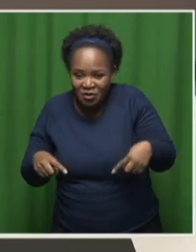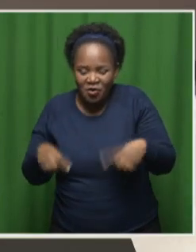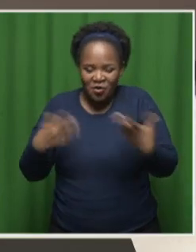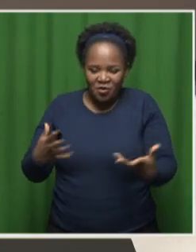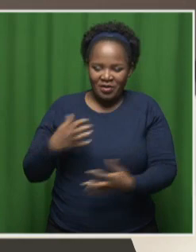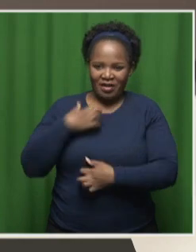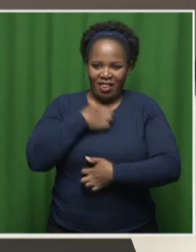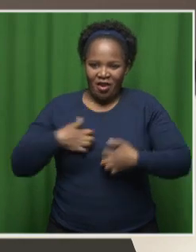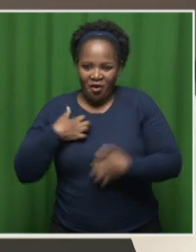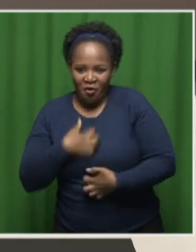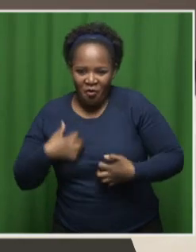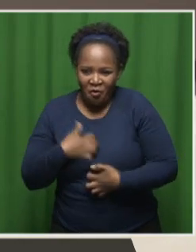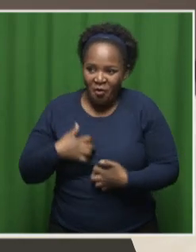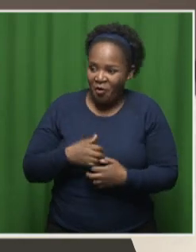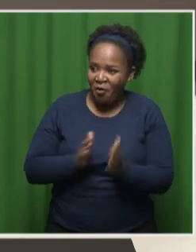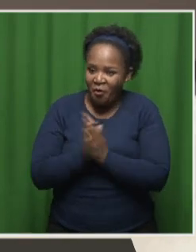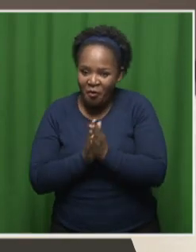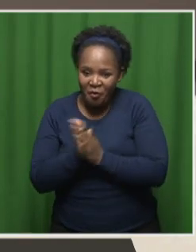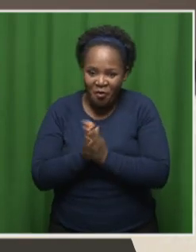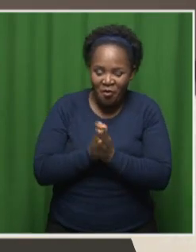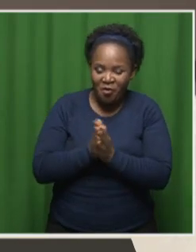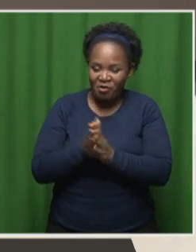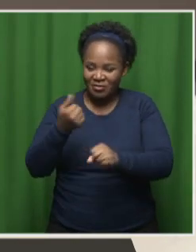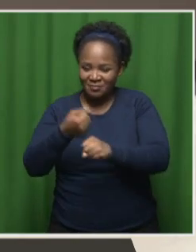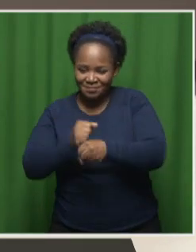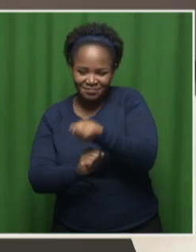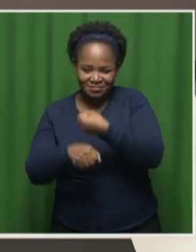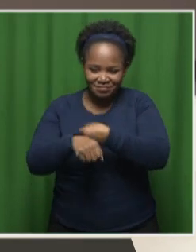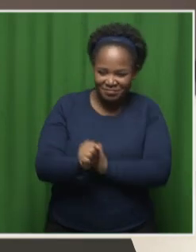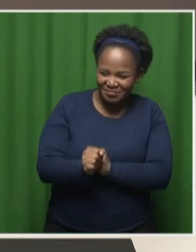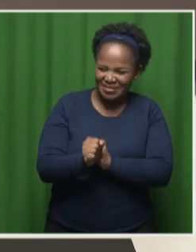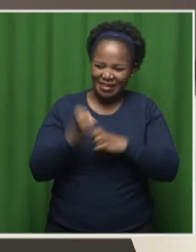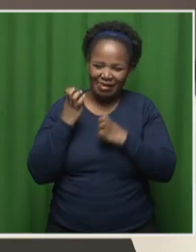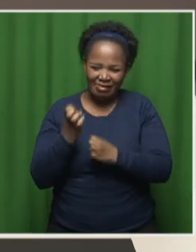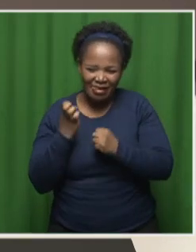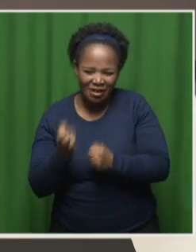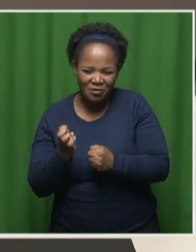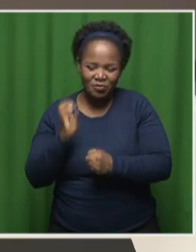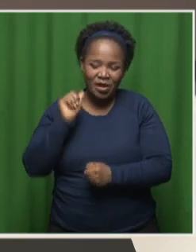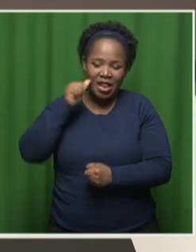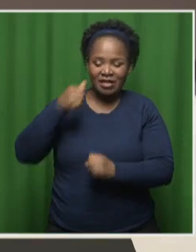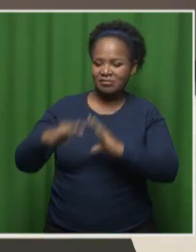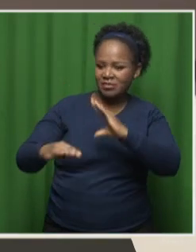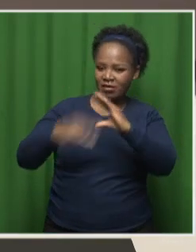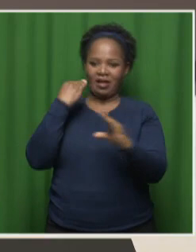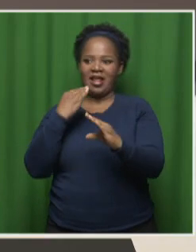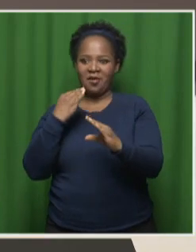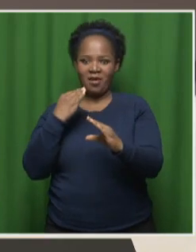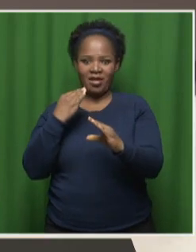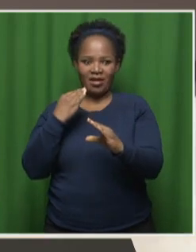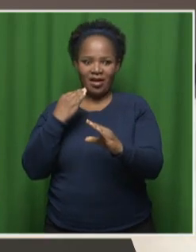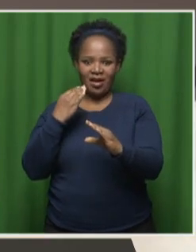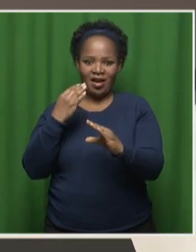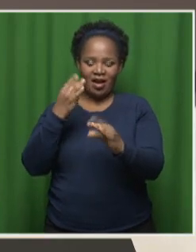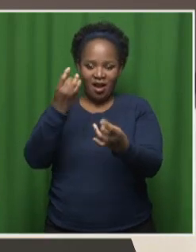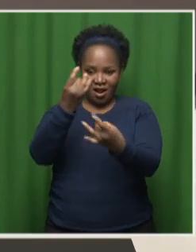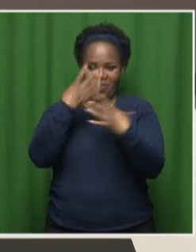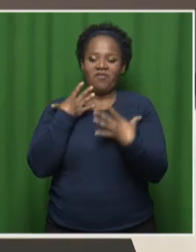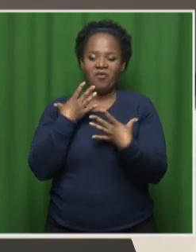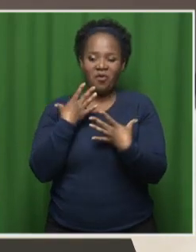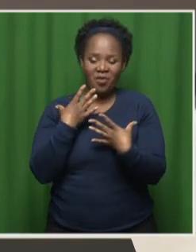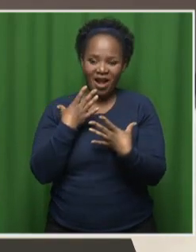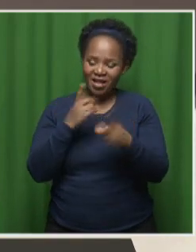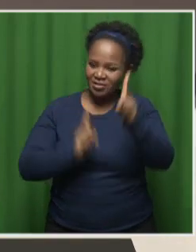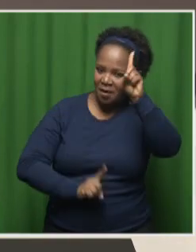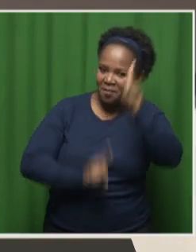it. We worked hard to reach this far. And then the next day, the email came and said, you made it to the top 10. And we were overjoyed.